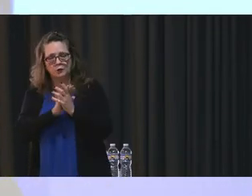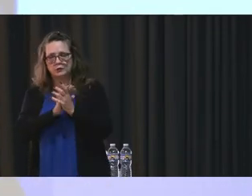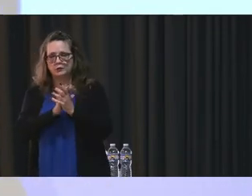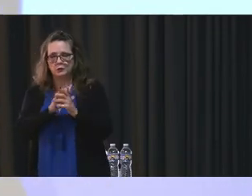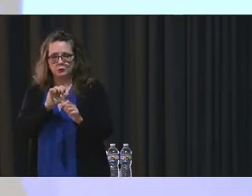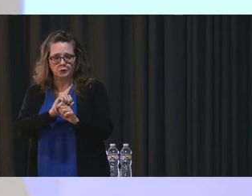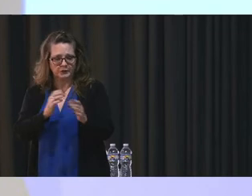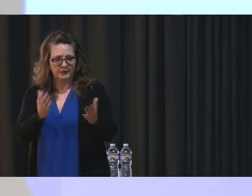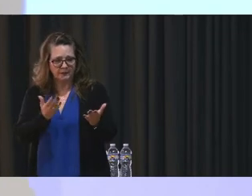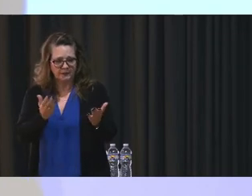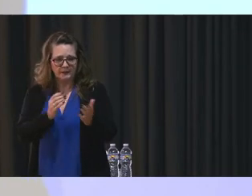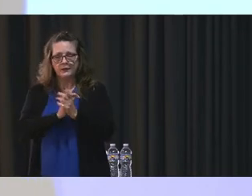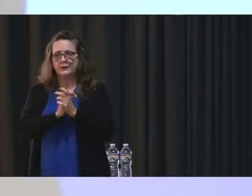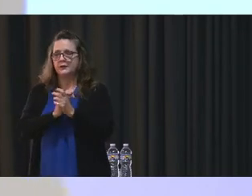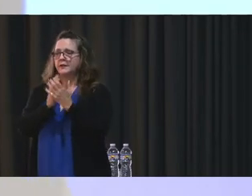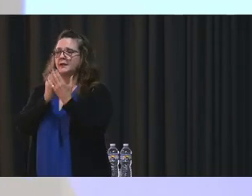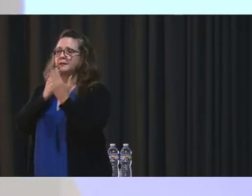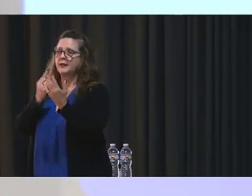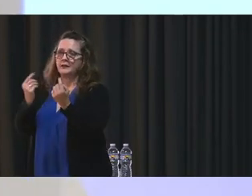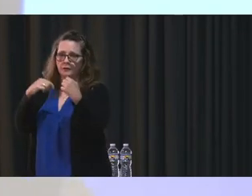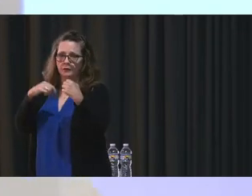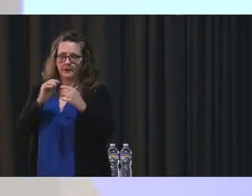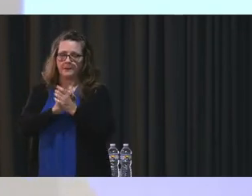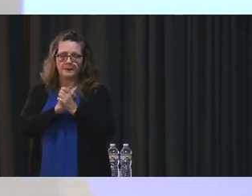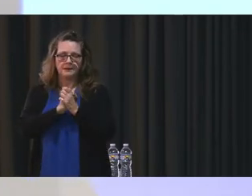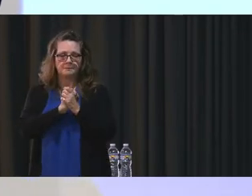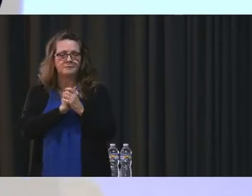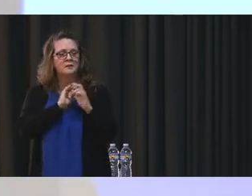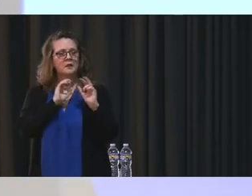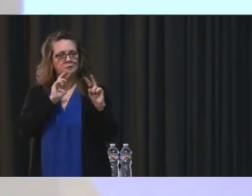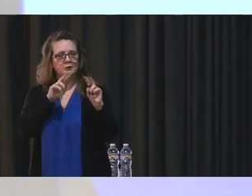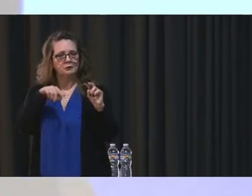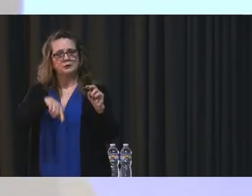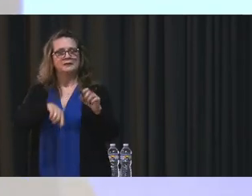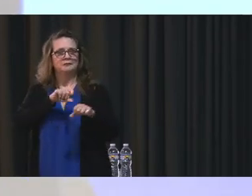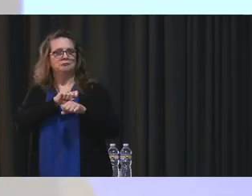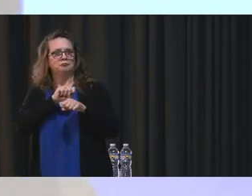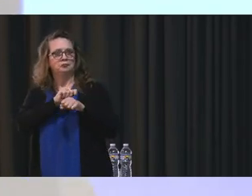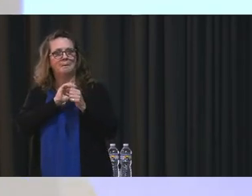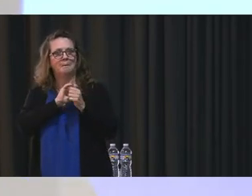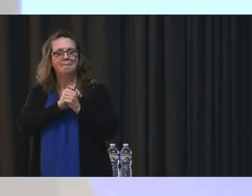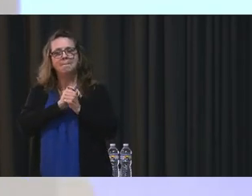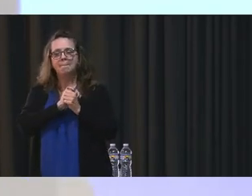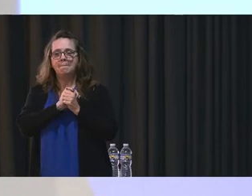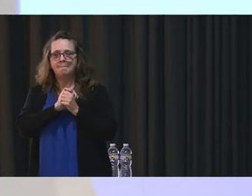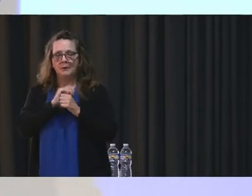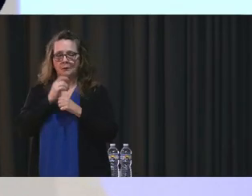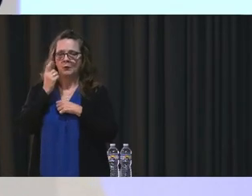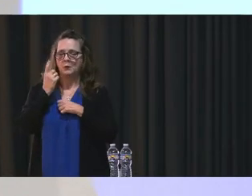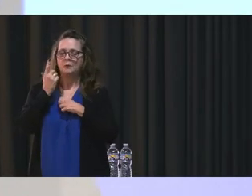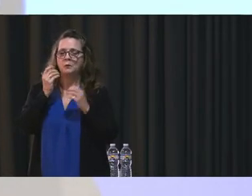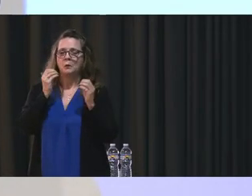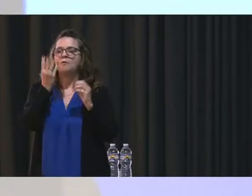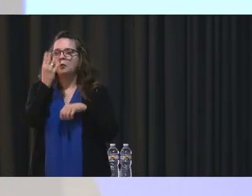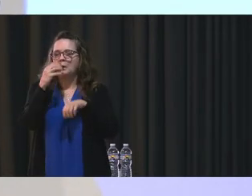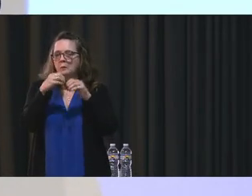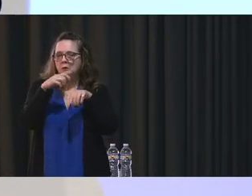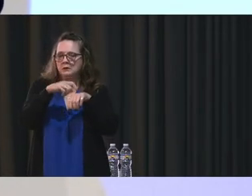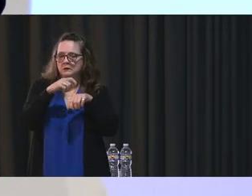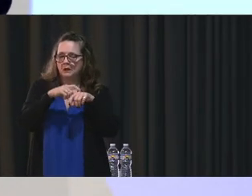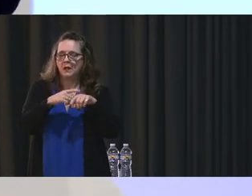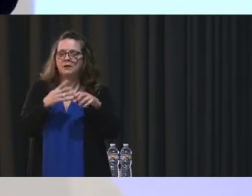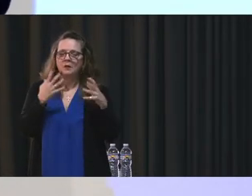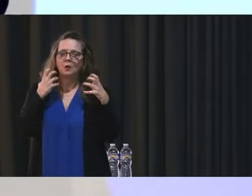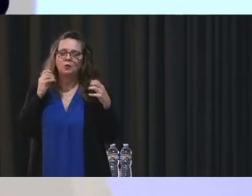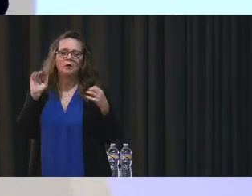lead, thank you all for being here. I'm looking forward to doing this three or four more times and getting as much feedback